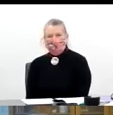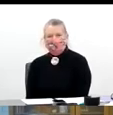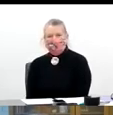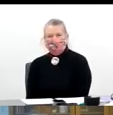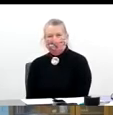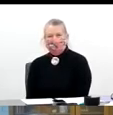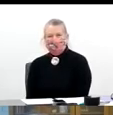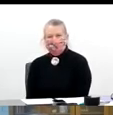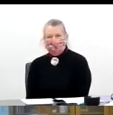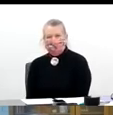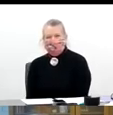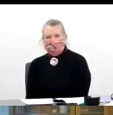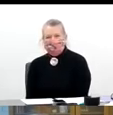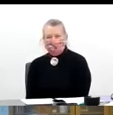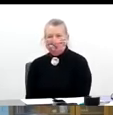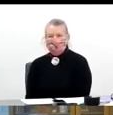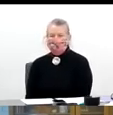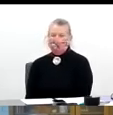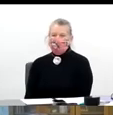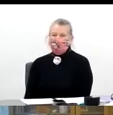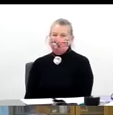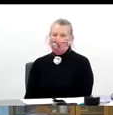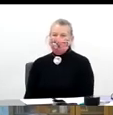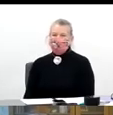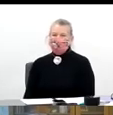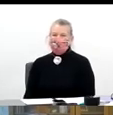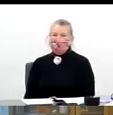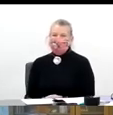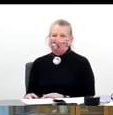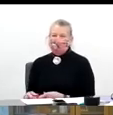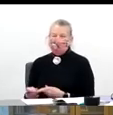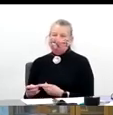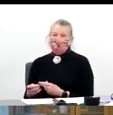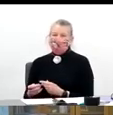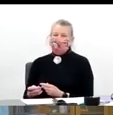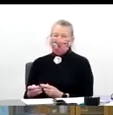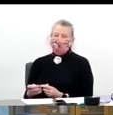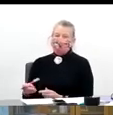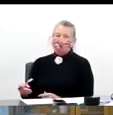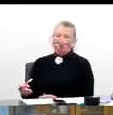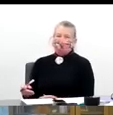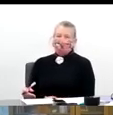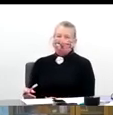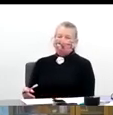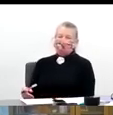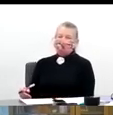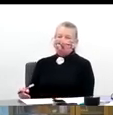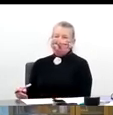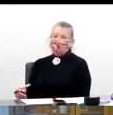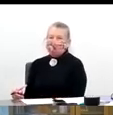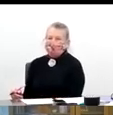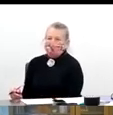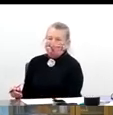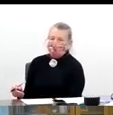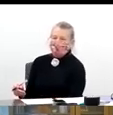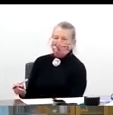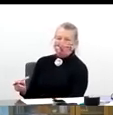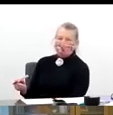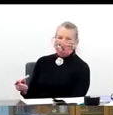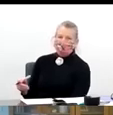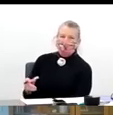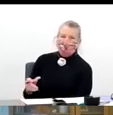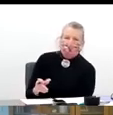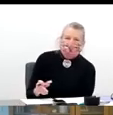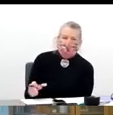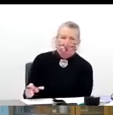15 screens and I could look at people on every screen, but I think that the greatness of a university or a set of universities,